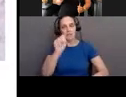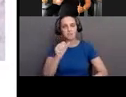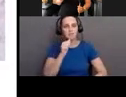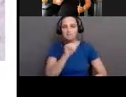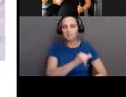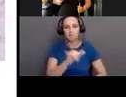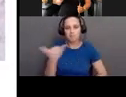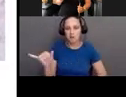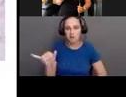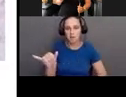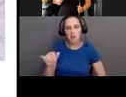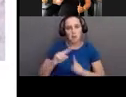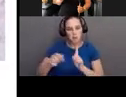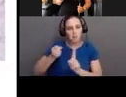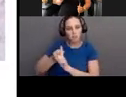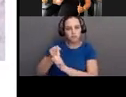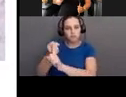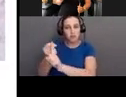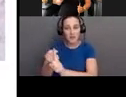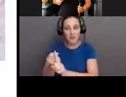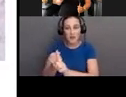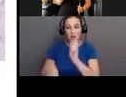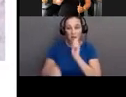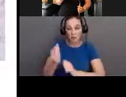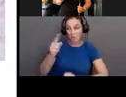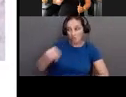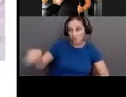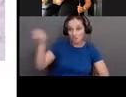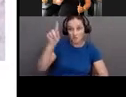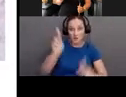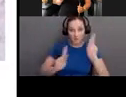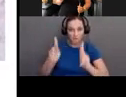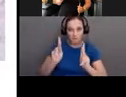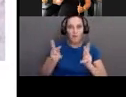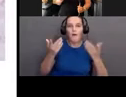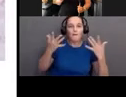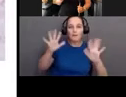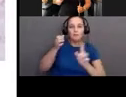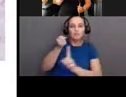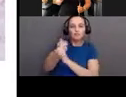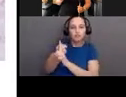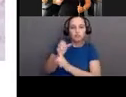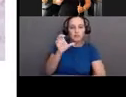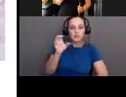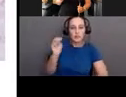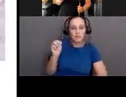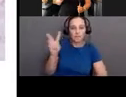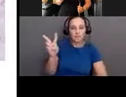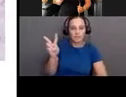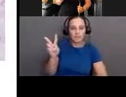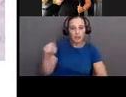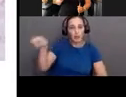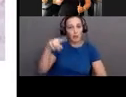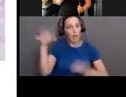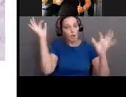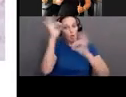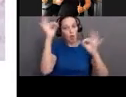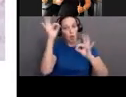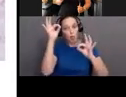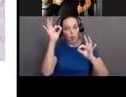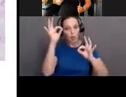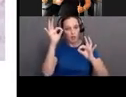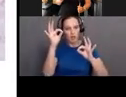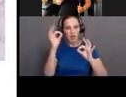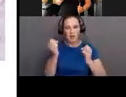Most people have had this virus. So it's not something that there should be a stigma attached at all. And sometimes we get